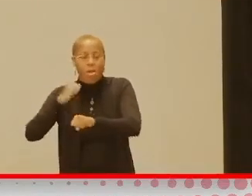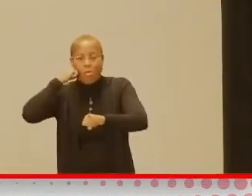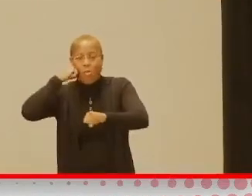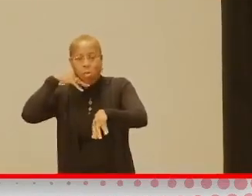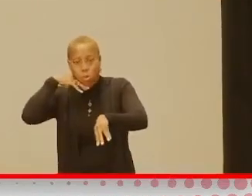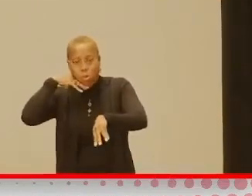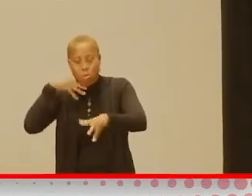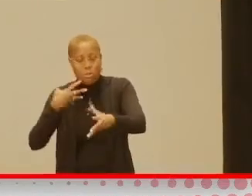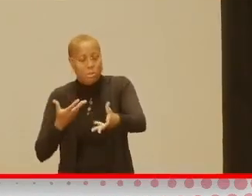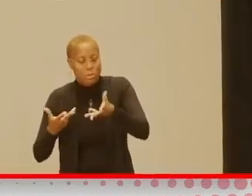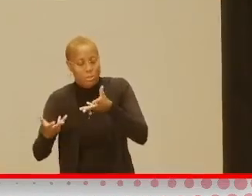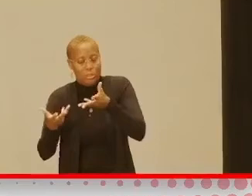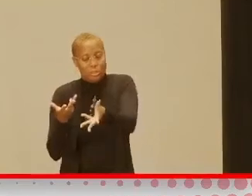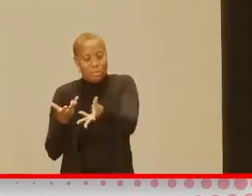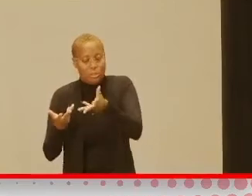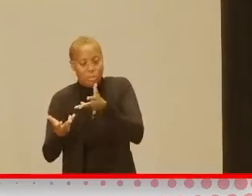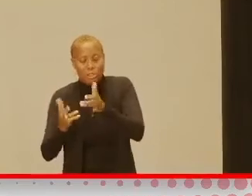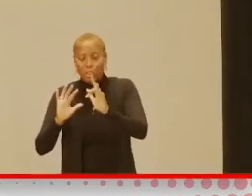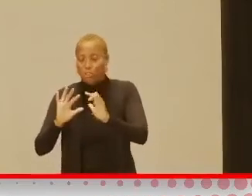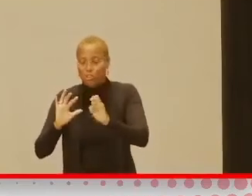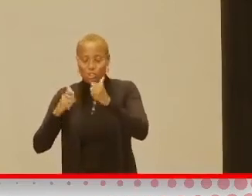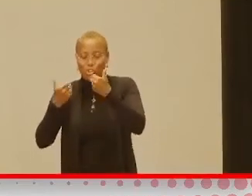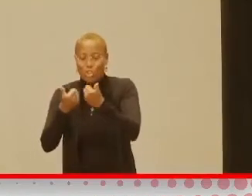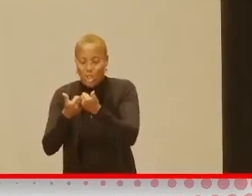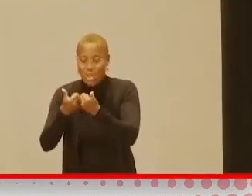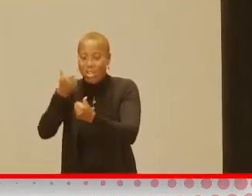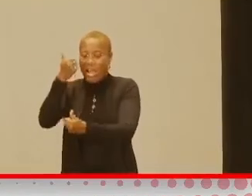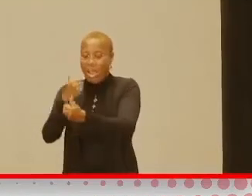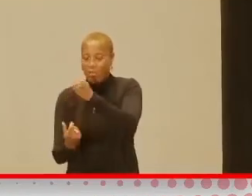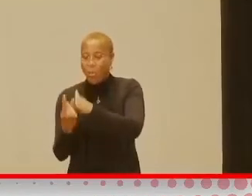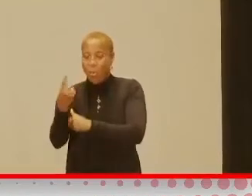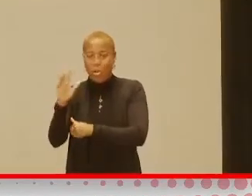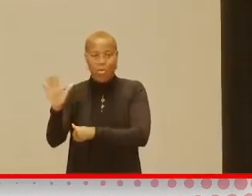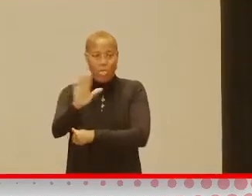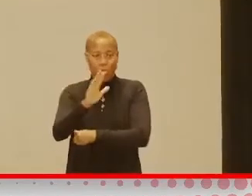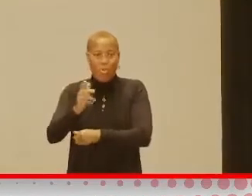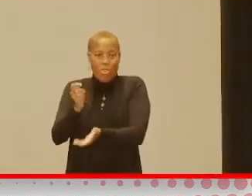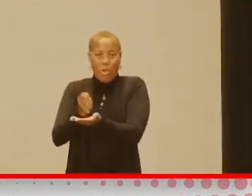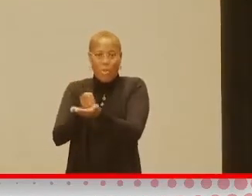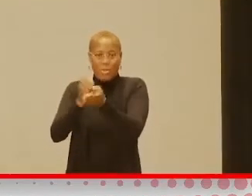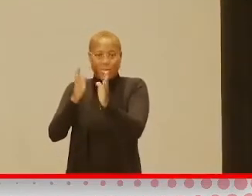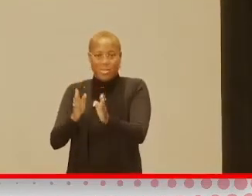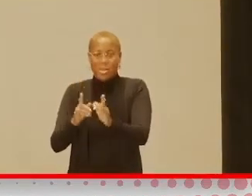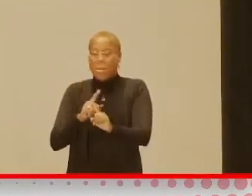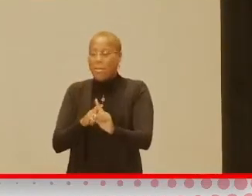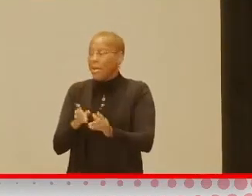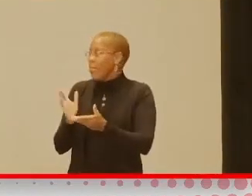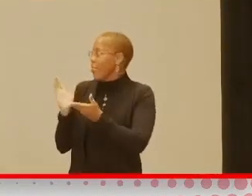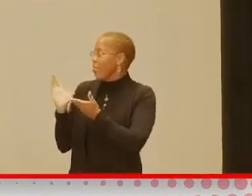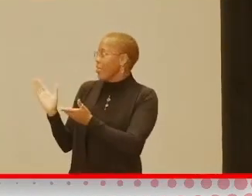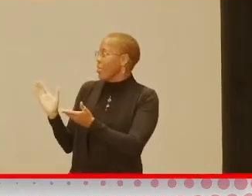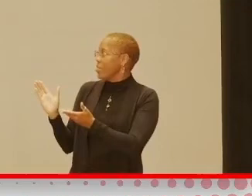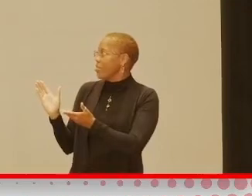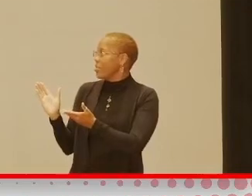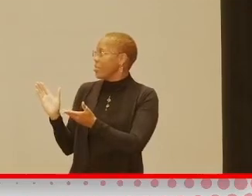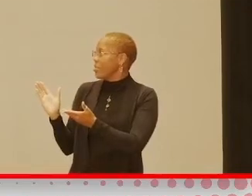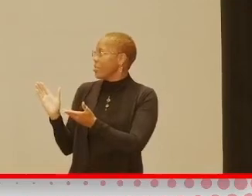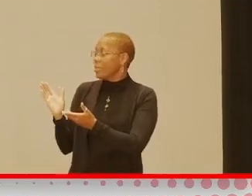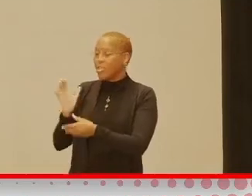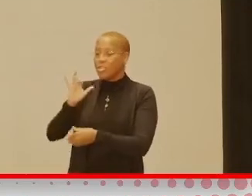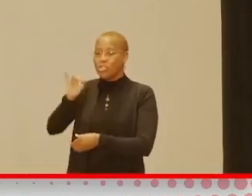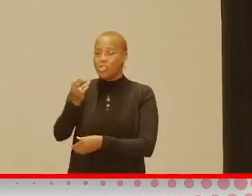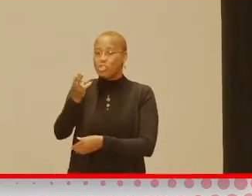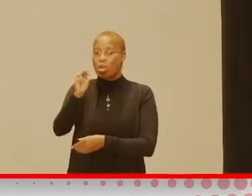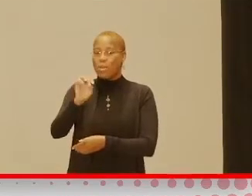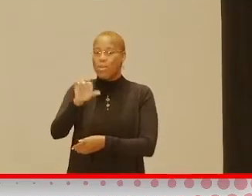challenged every single one of them. But this is now coming up, Jeremy today.